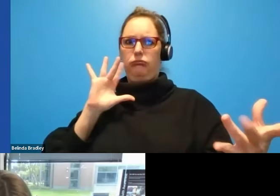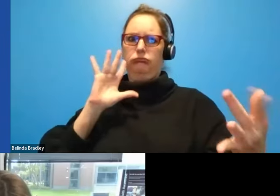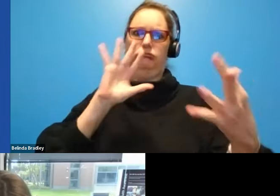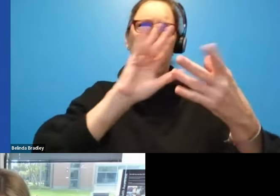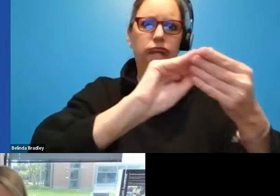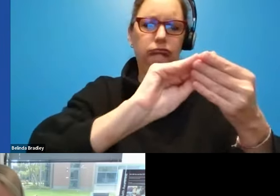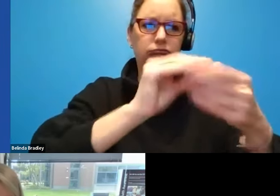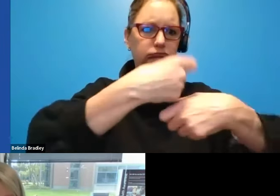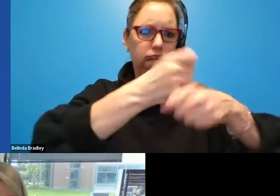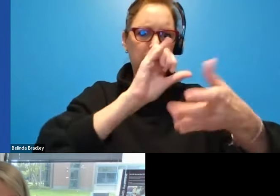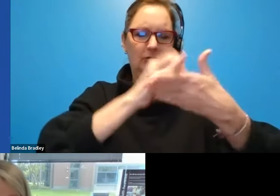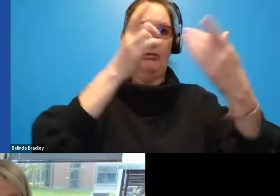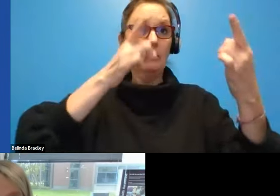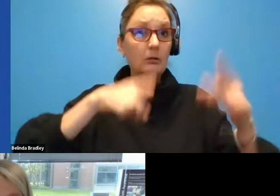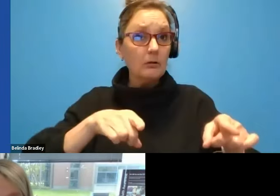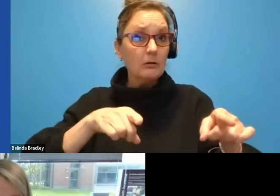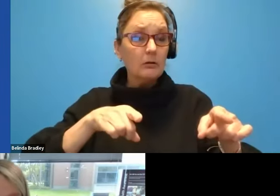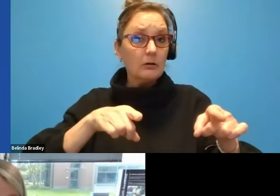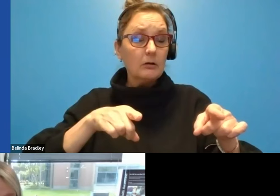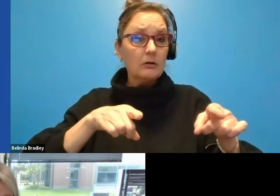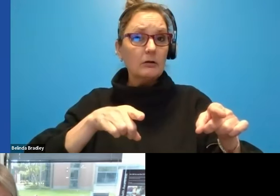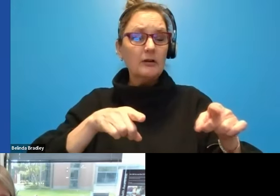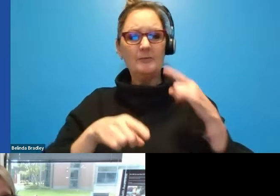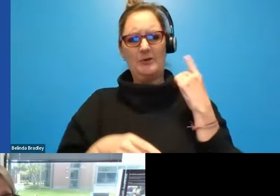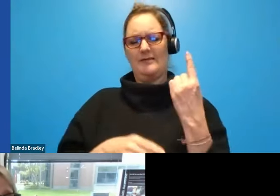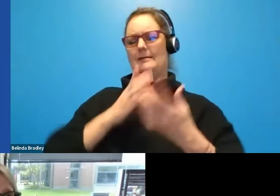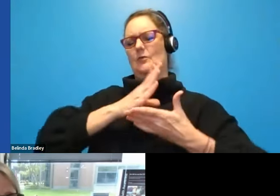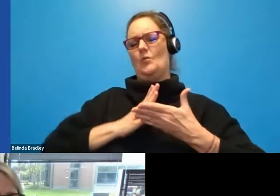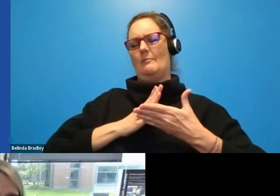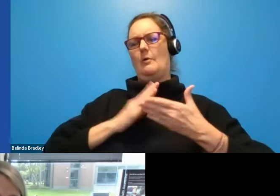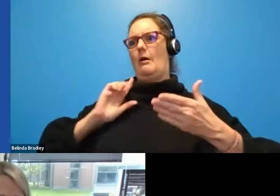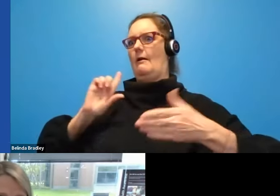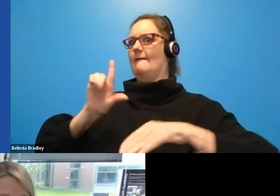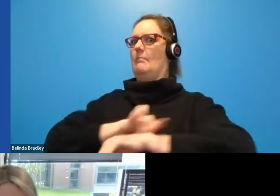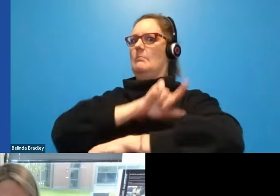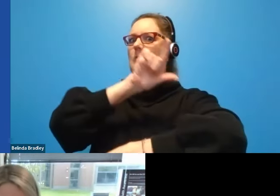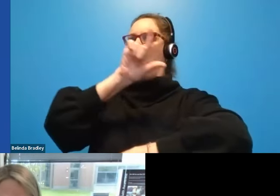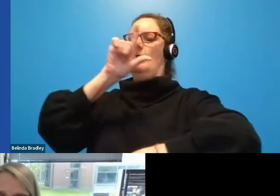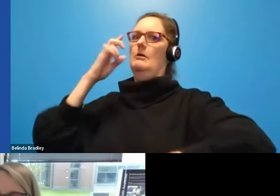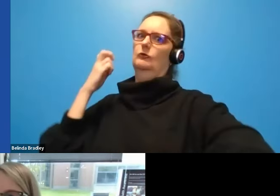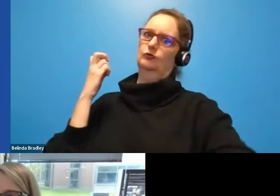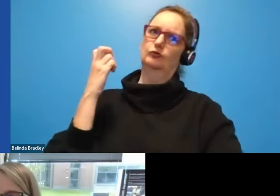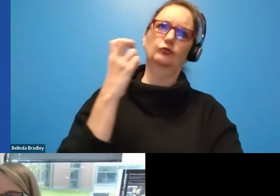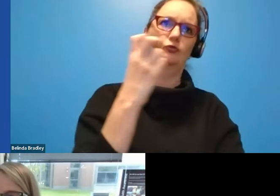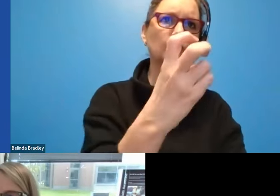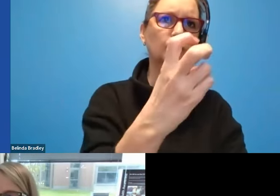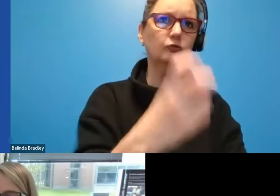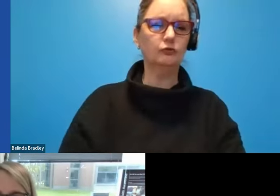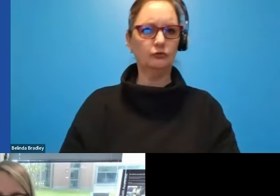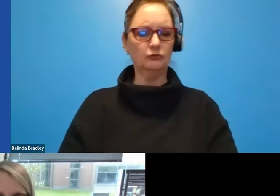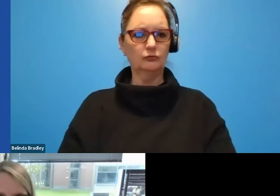say it's, you know, just one step in the journey. And I think we've learned a lot from it, um,